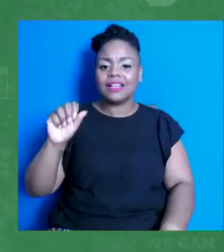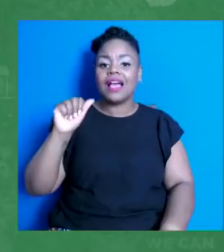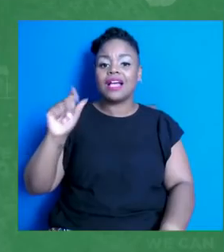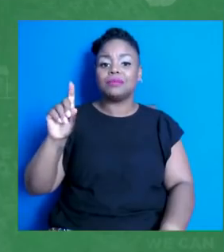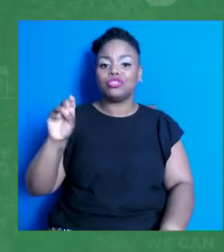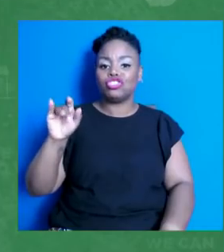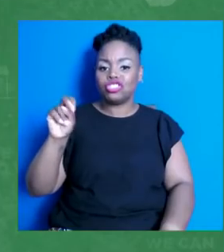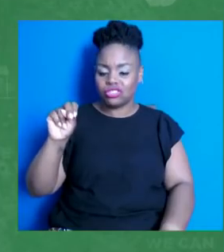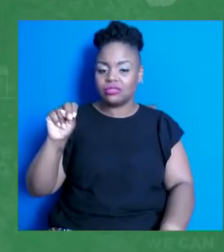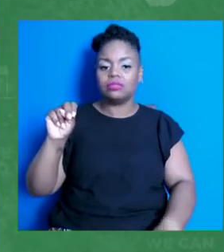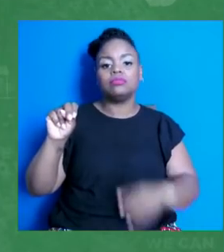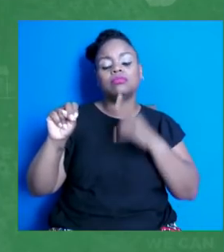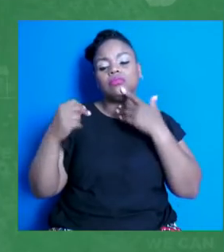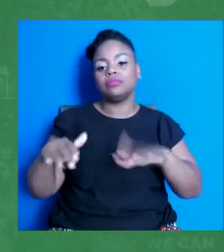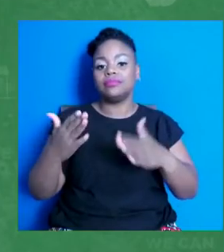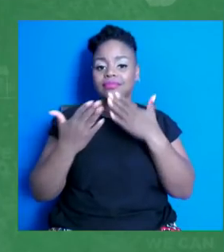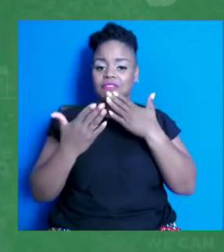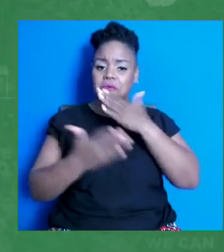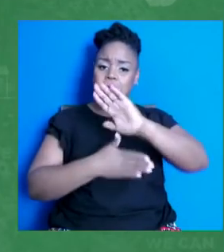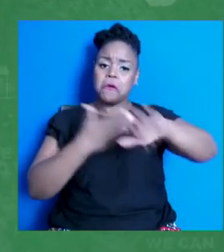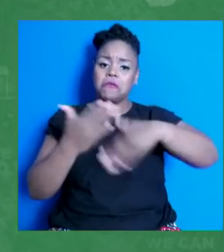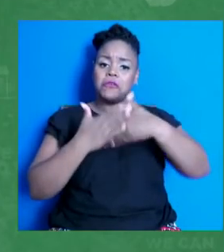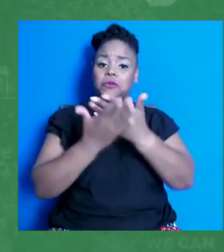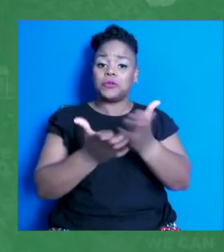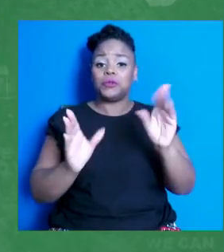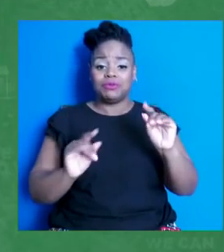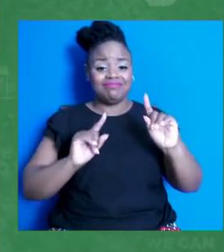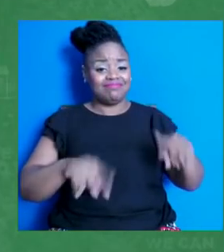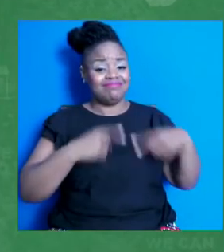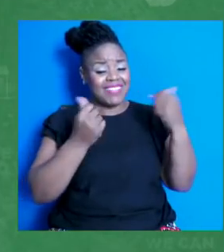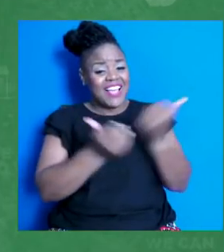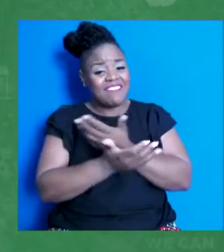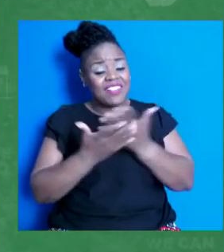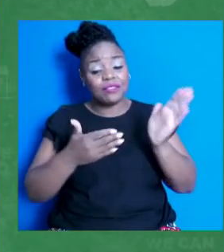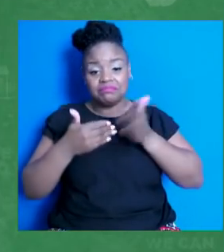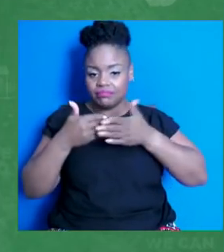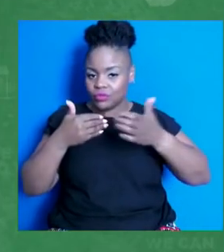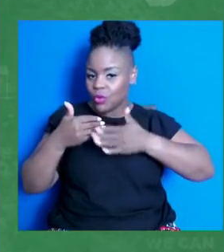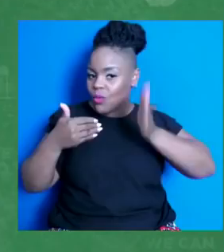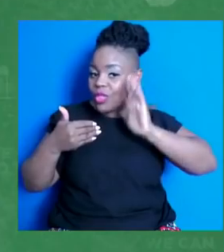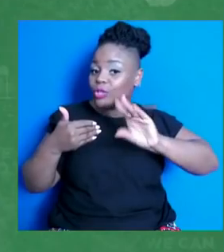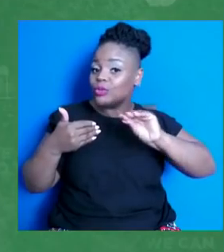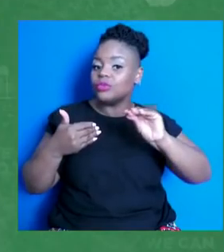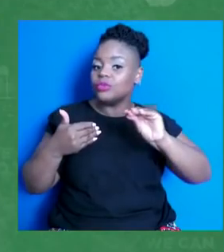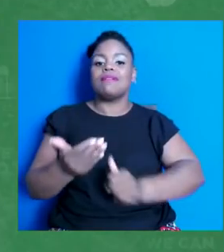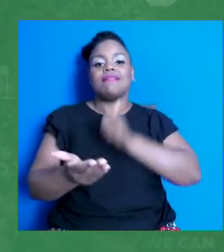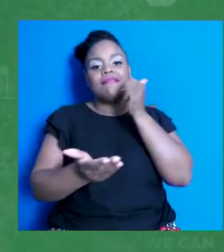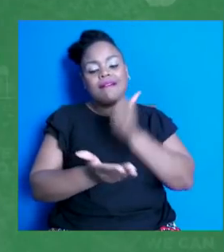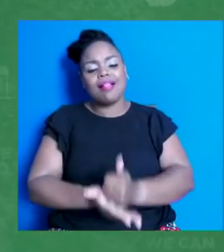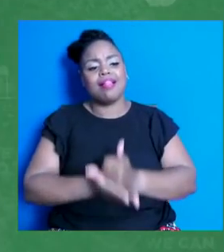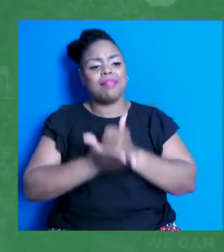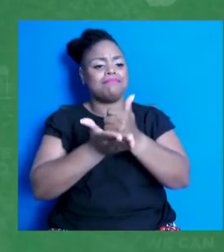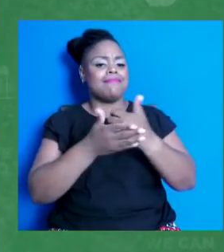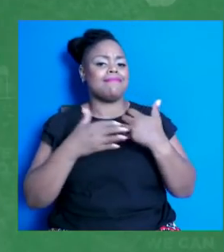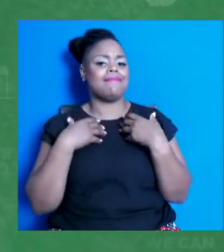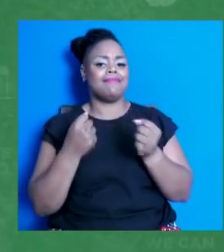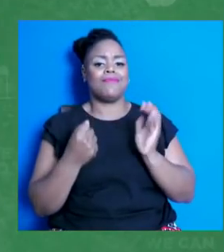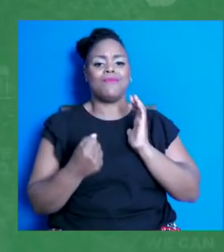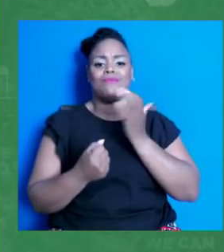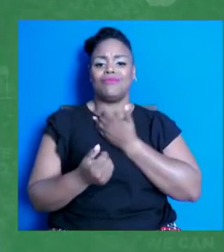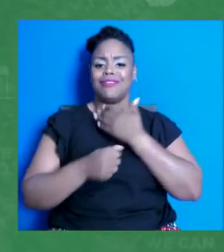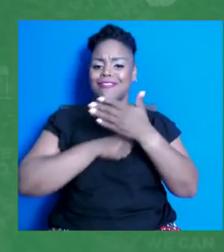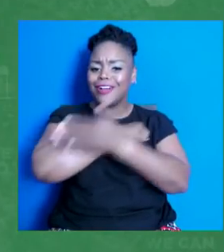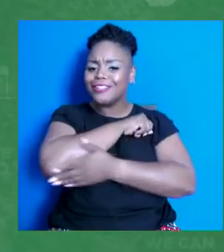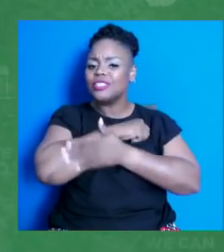amazing, and everything you're going to continue to do to help heal our country. We are so proud of all of you.